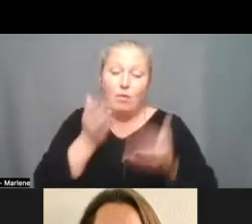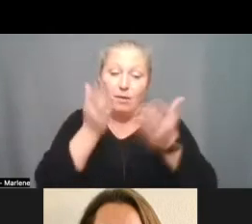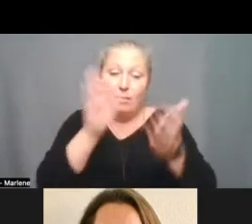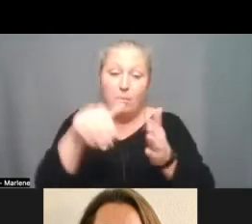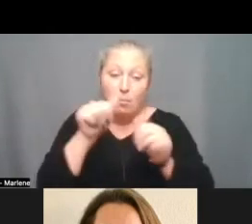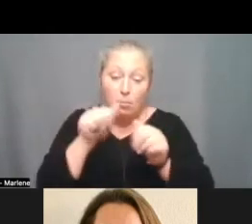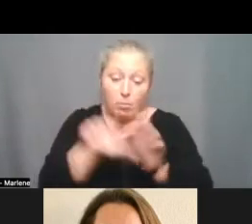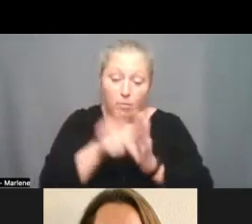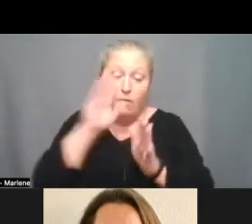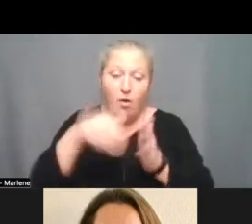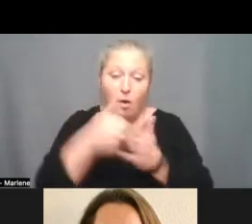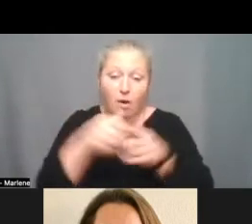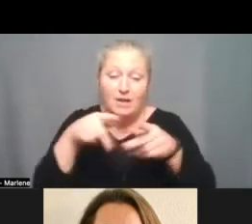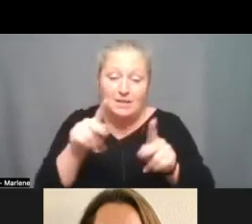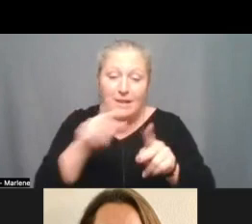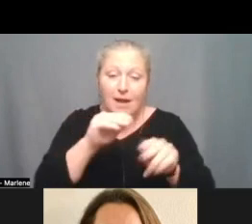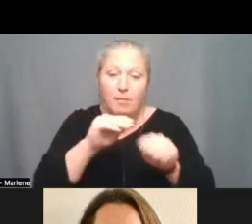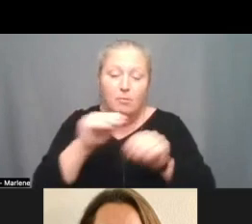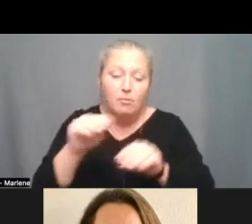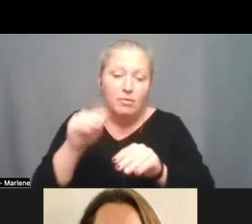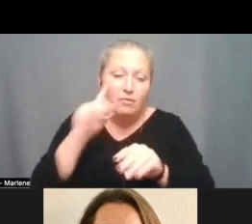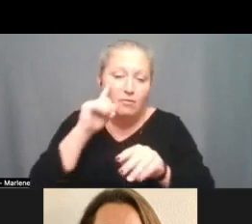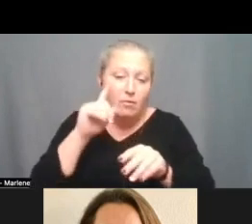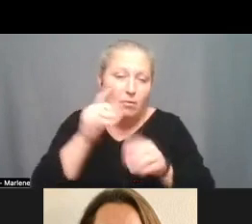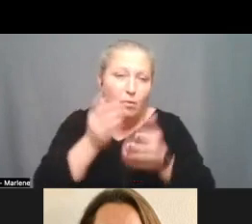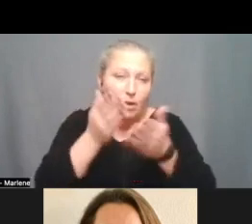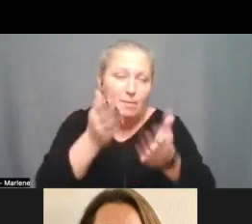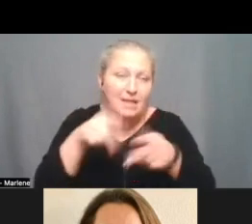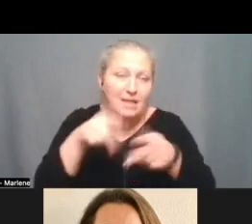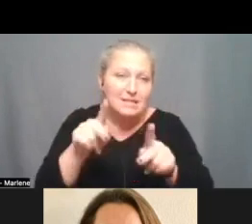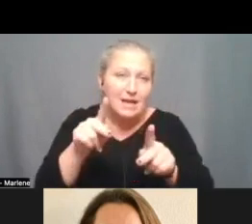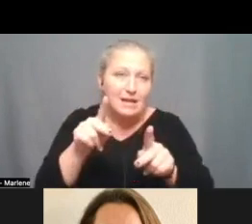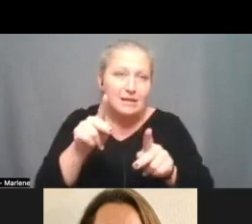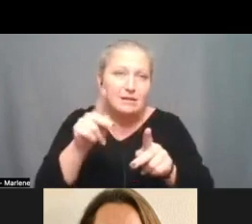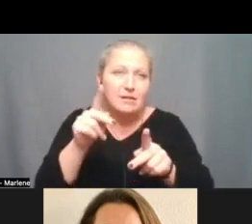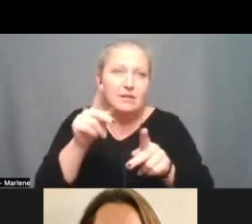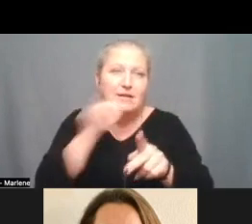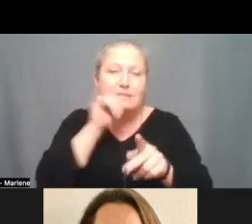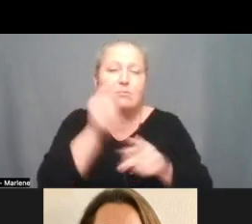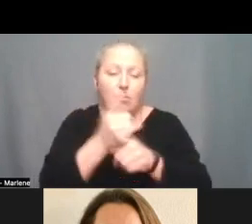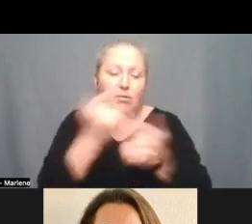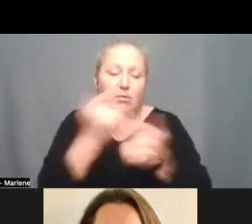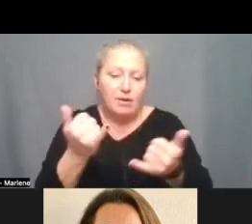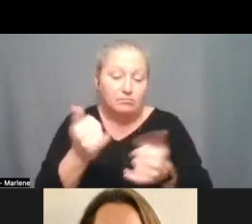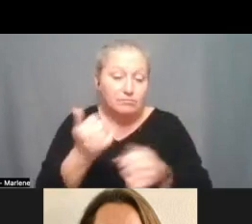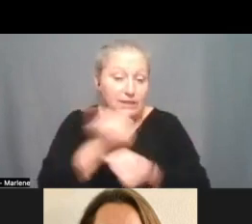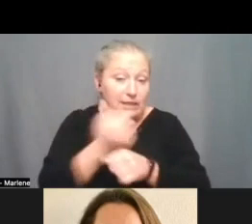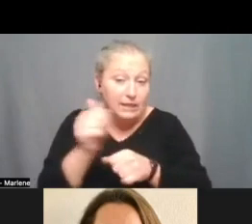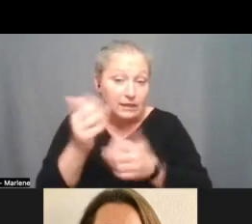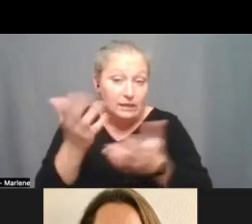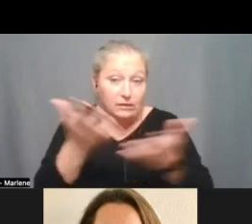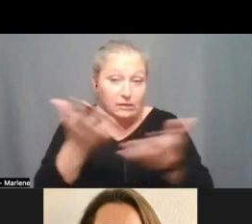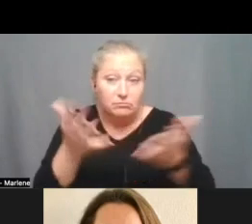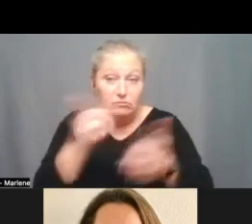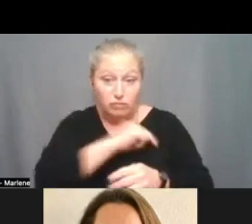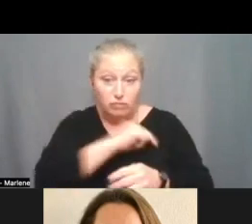movement of any recommended consent item is appropriate at this time. Are there any trustees that